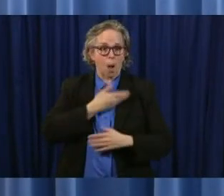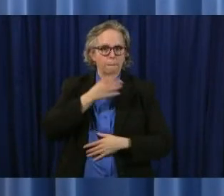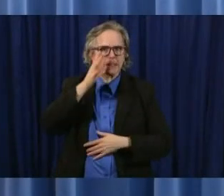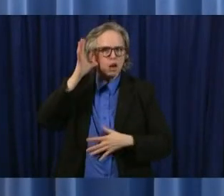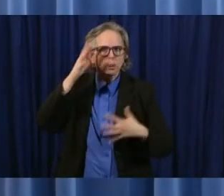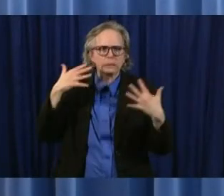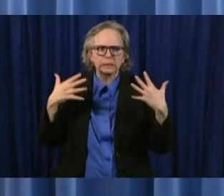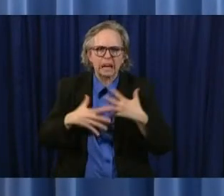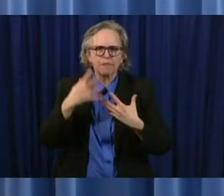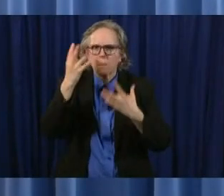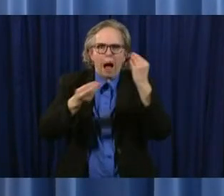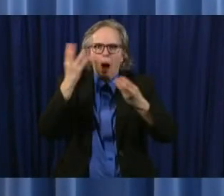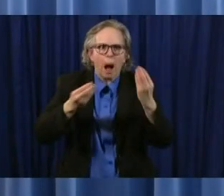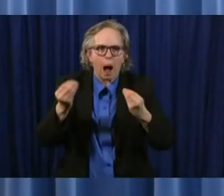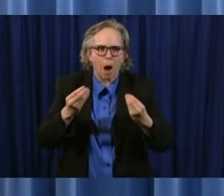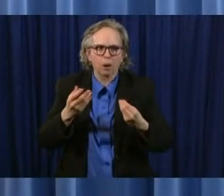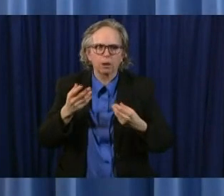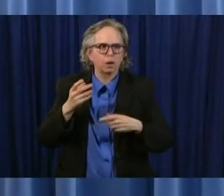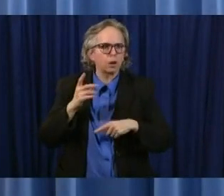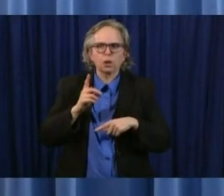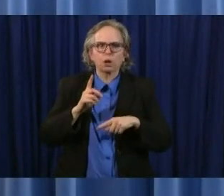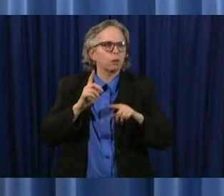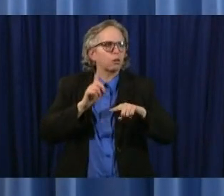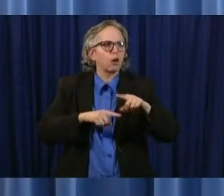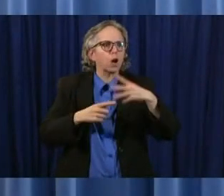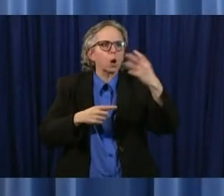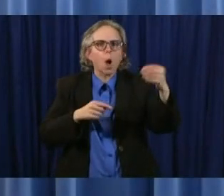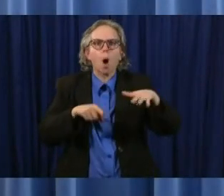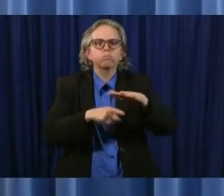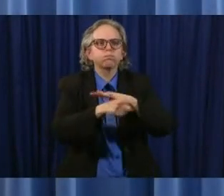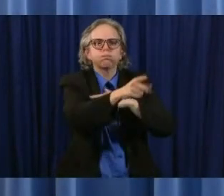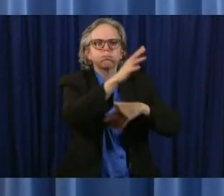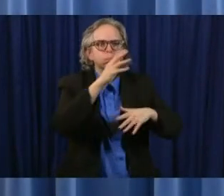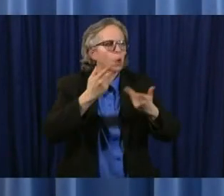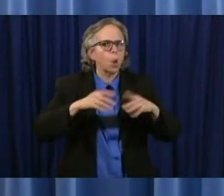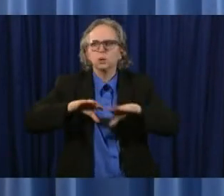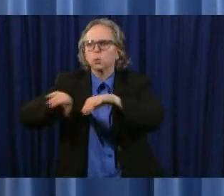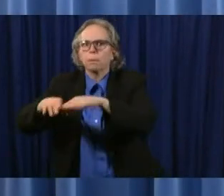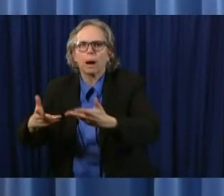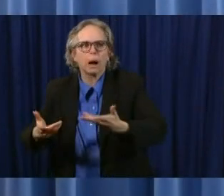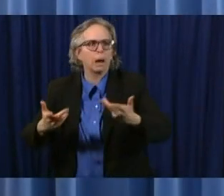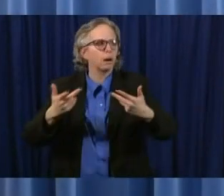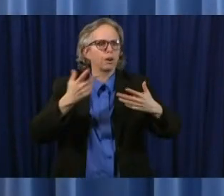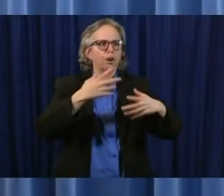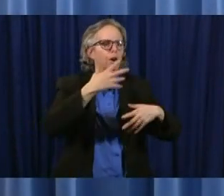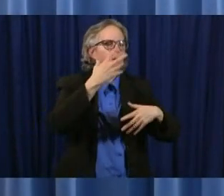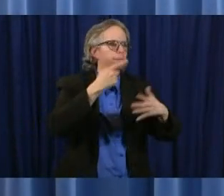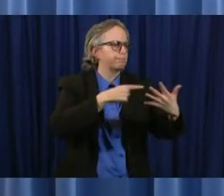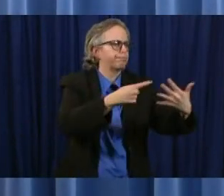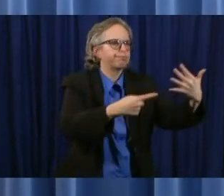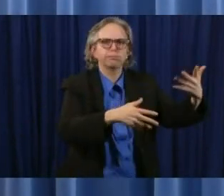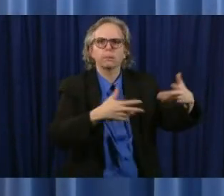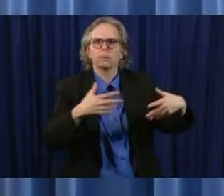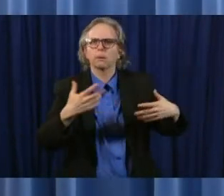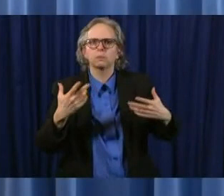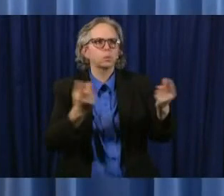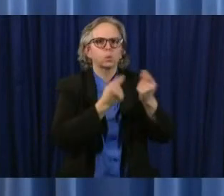and you you couldn't go here you couldn't go there couldn't go to swimming pool couldn't do that um and so what